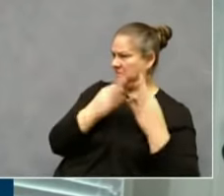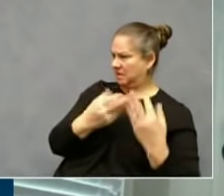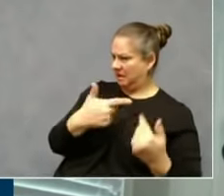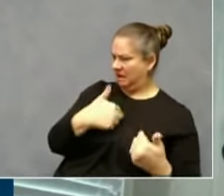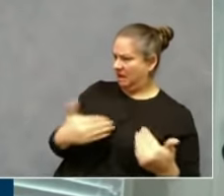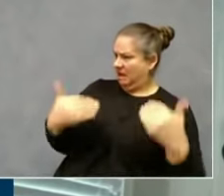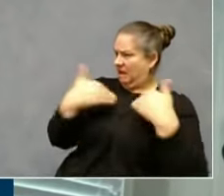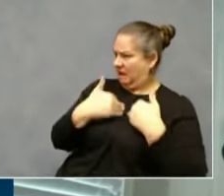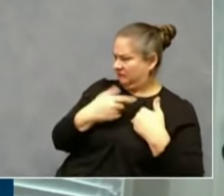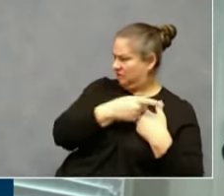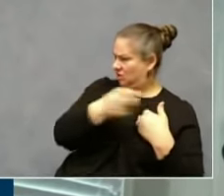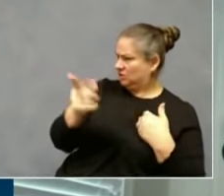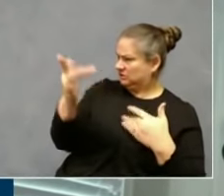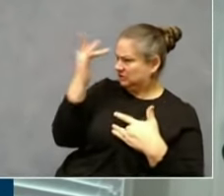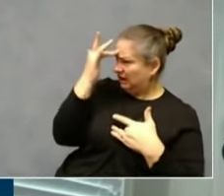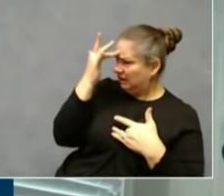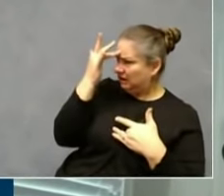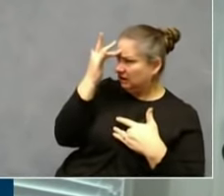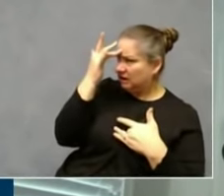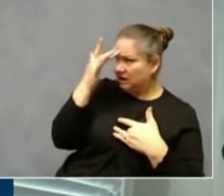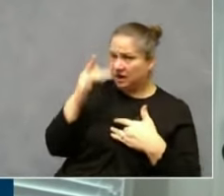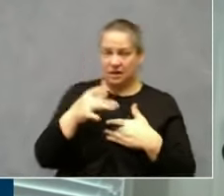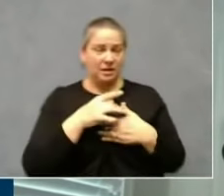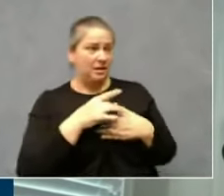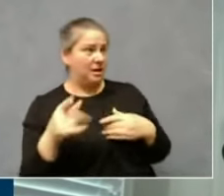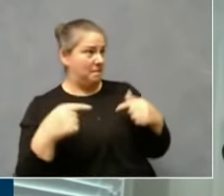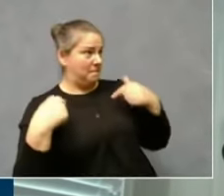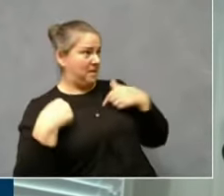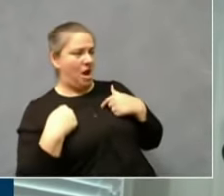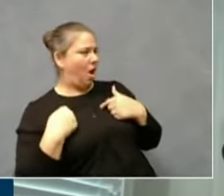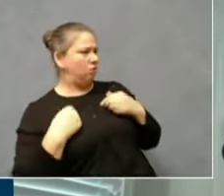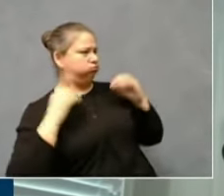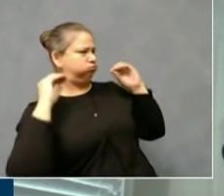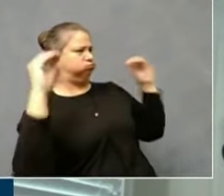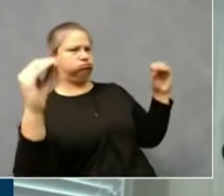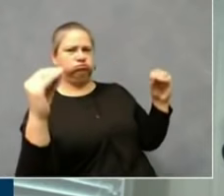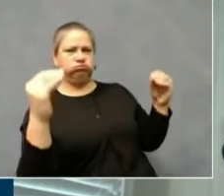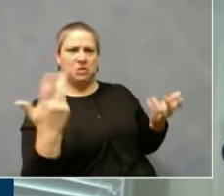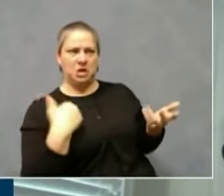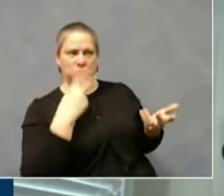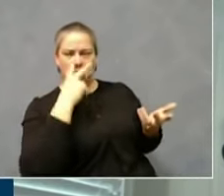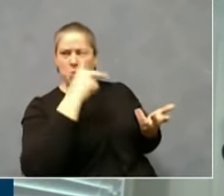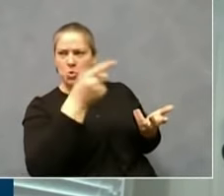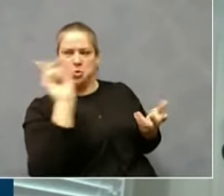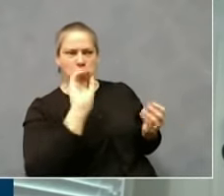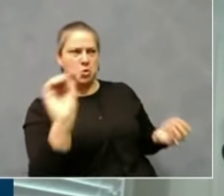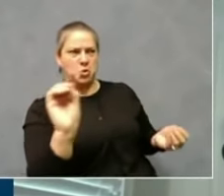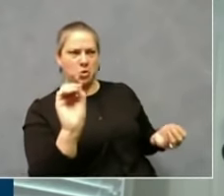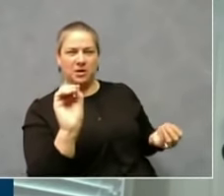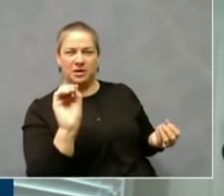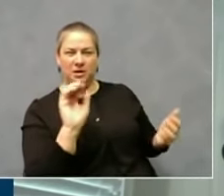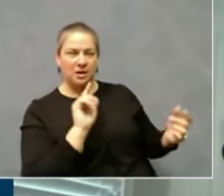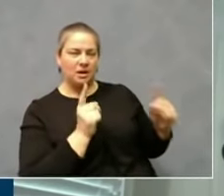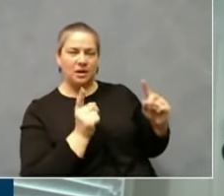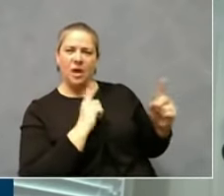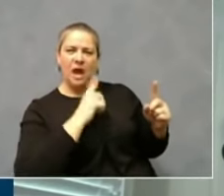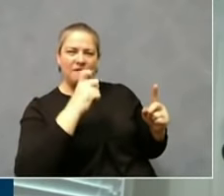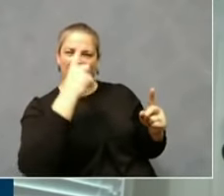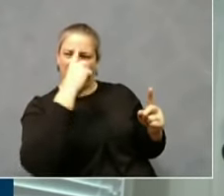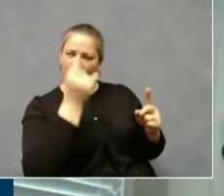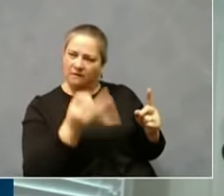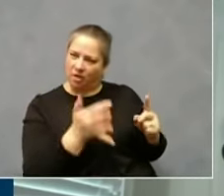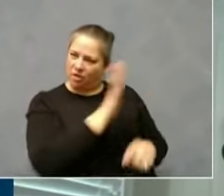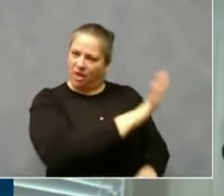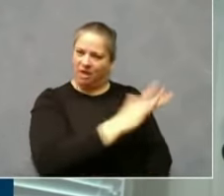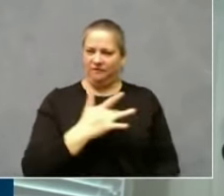that this is really important. This is a defining moment. And we're going to have a dark winter if we don't pull together. And we want to